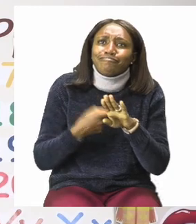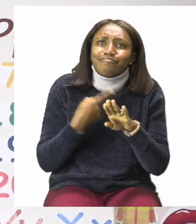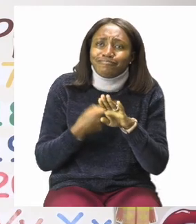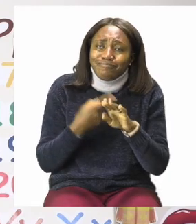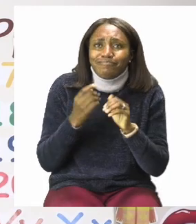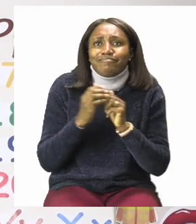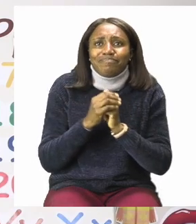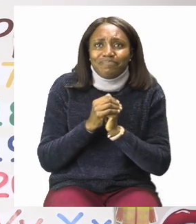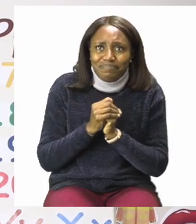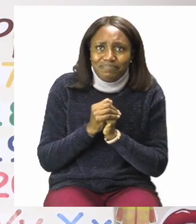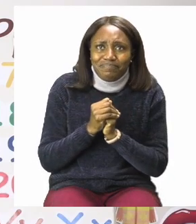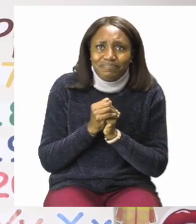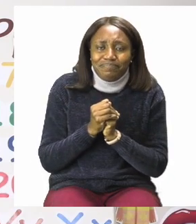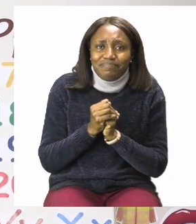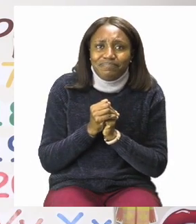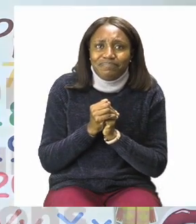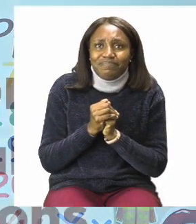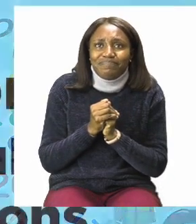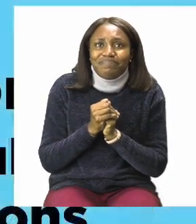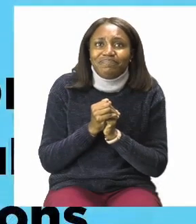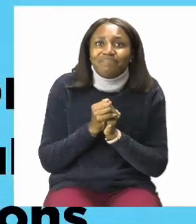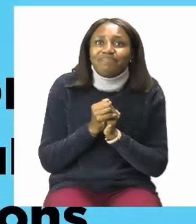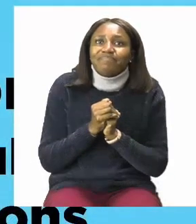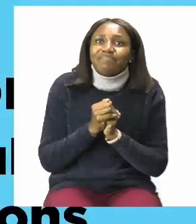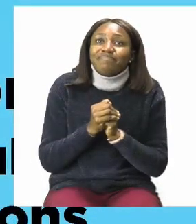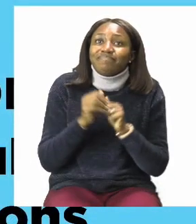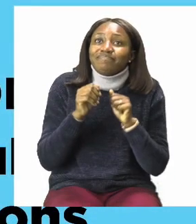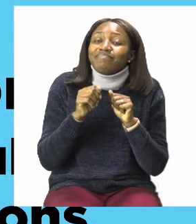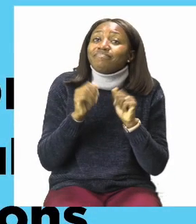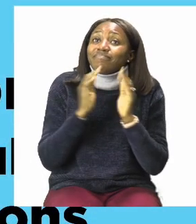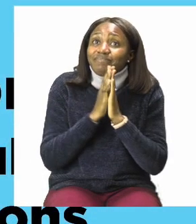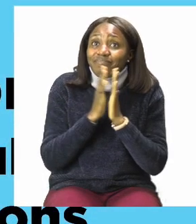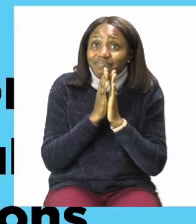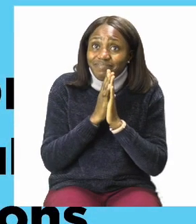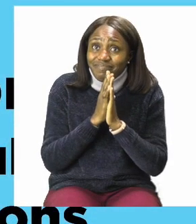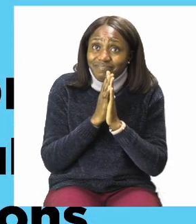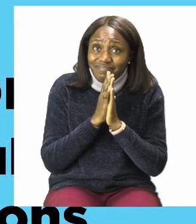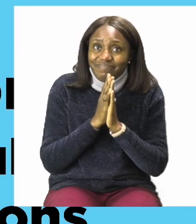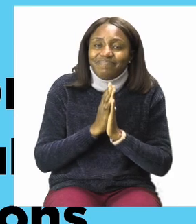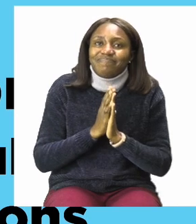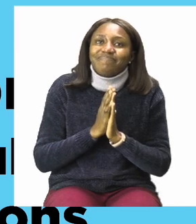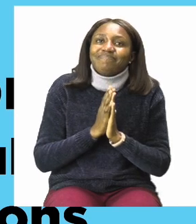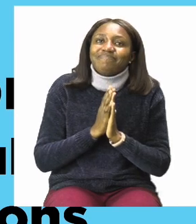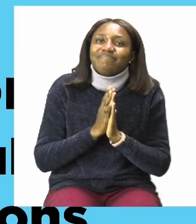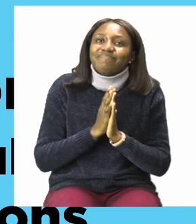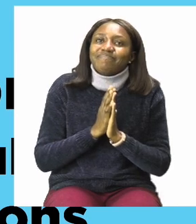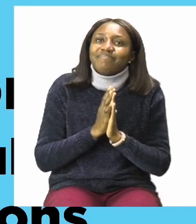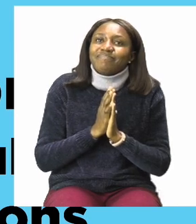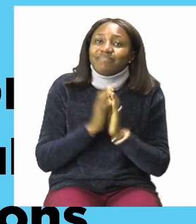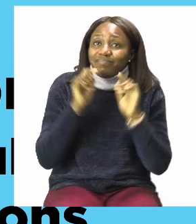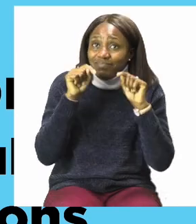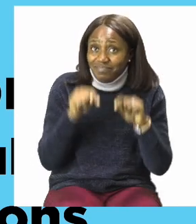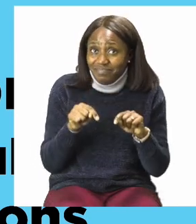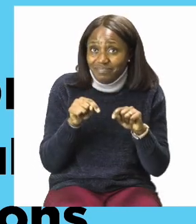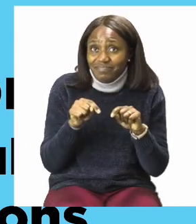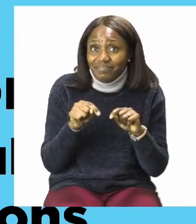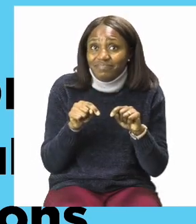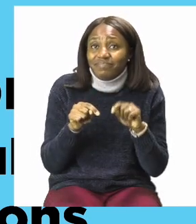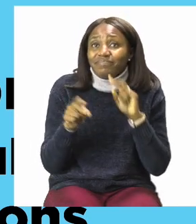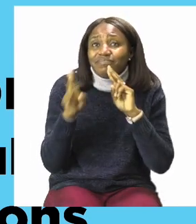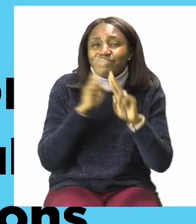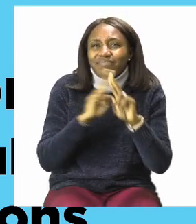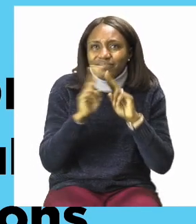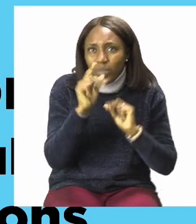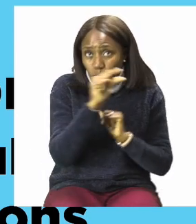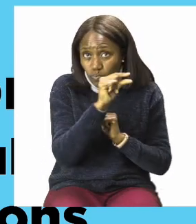to keep yourself safe. Make sure your hands are dry before you touch anything else. For today's lesson we will